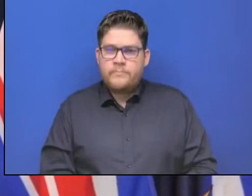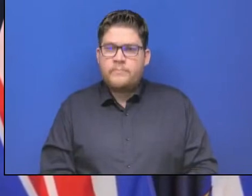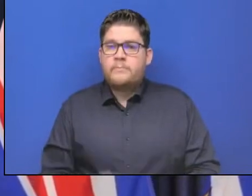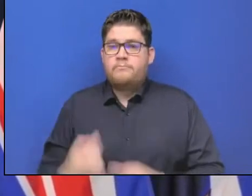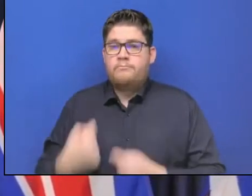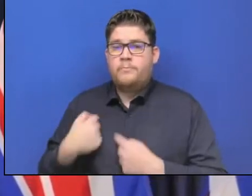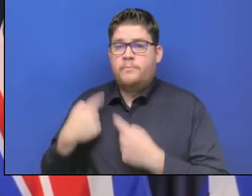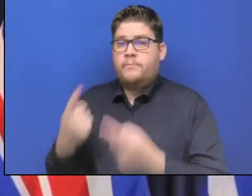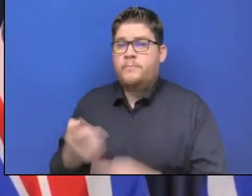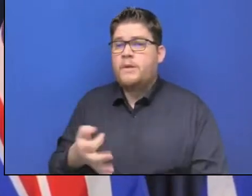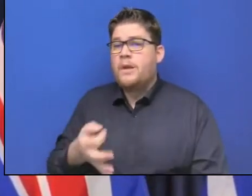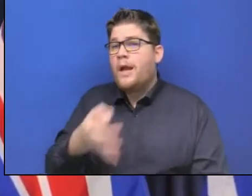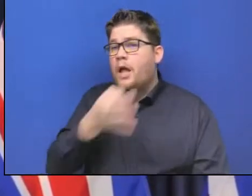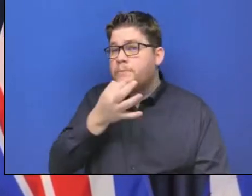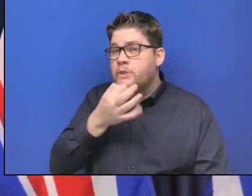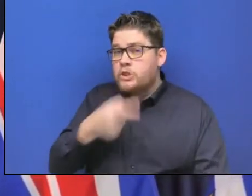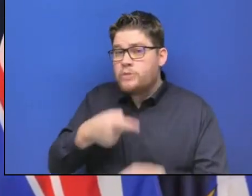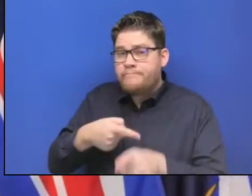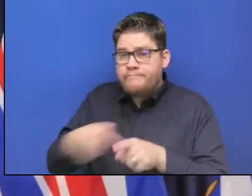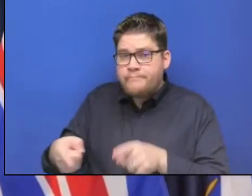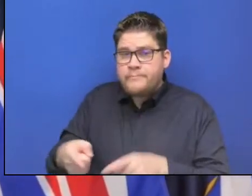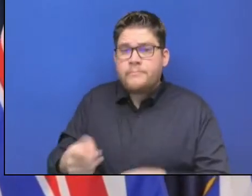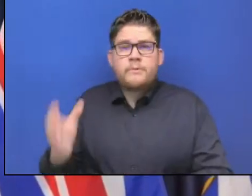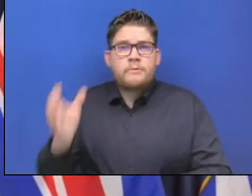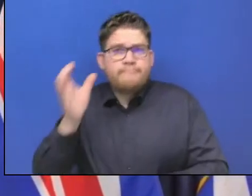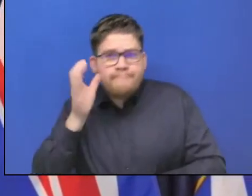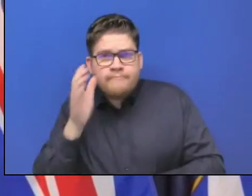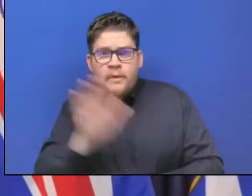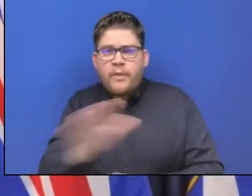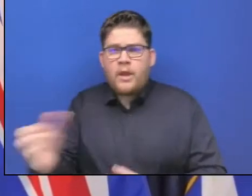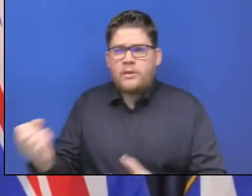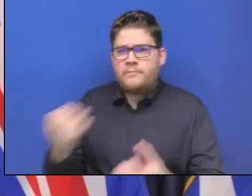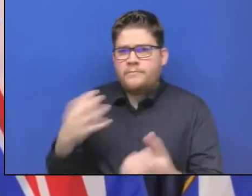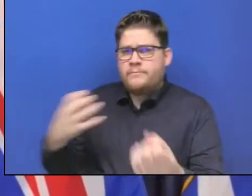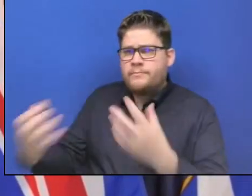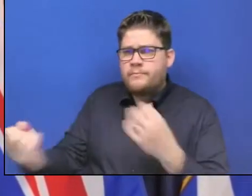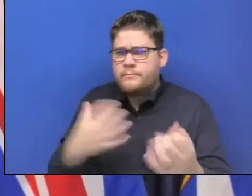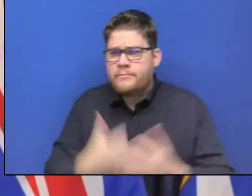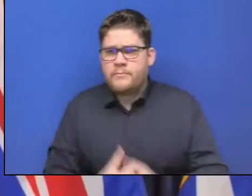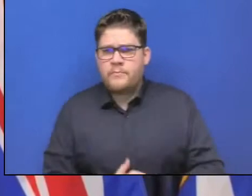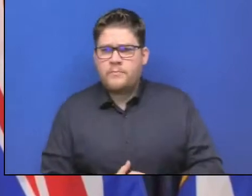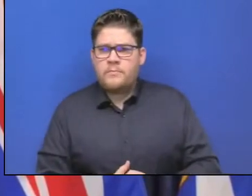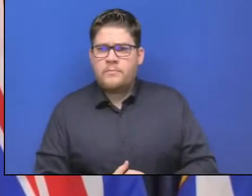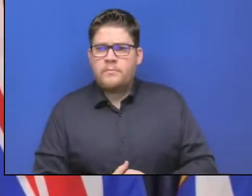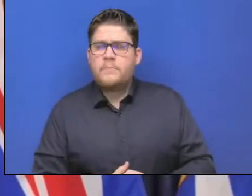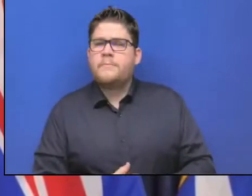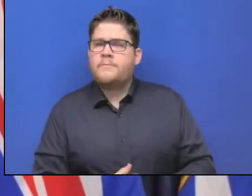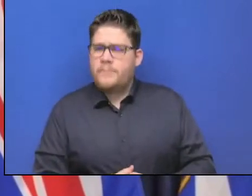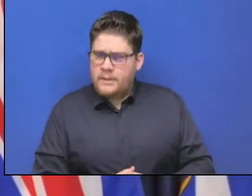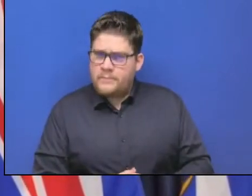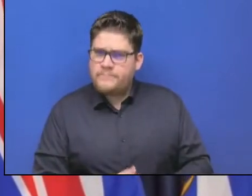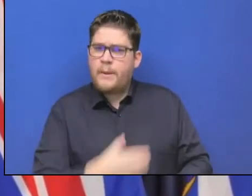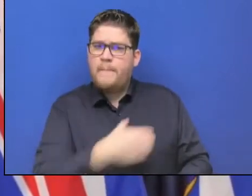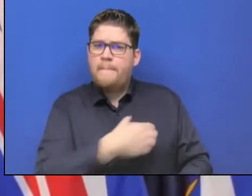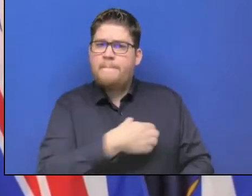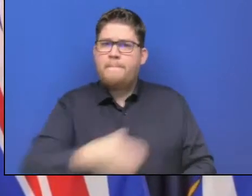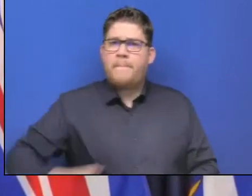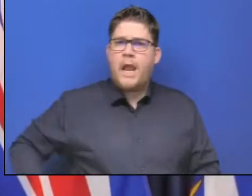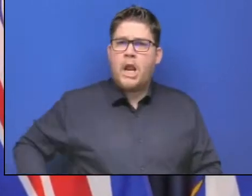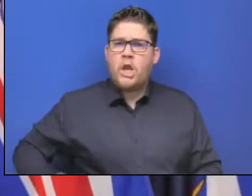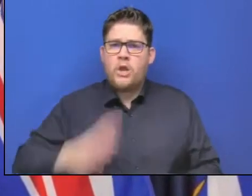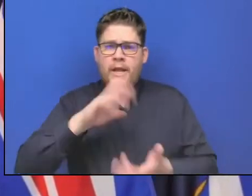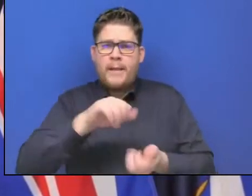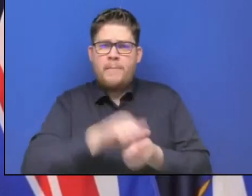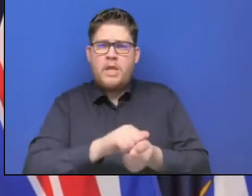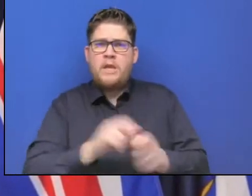looking at a letter right now from the Metro Vancouver mayor's committee that they sent you emphasizing that they have the right to make decisions around local emergencies including